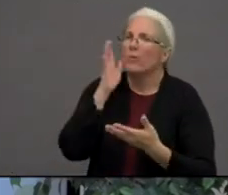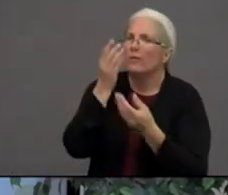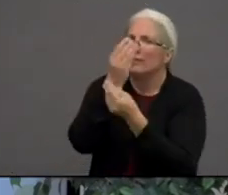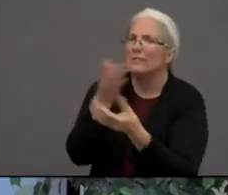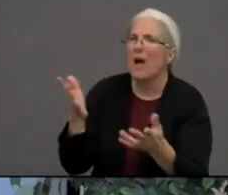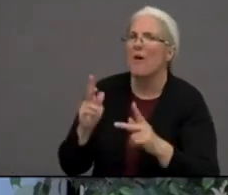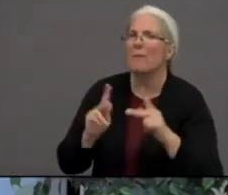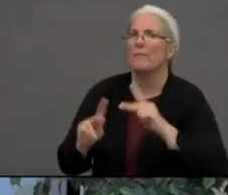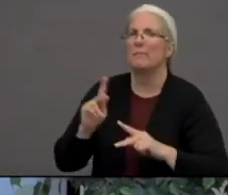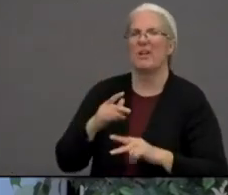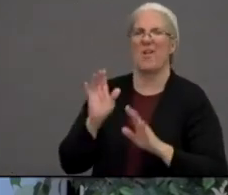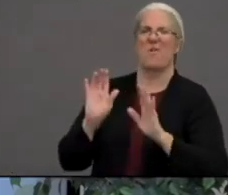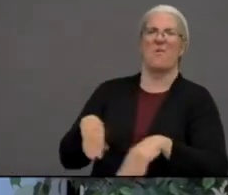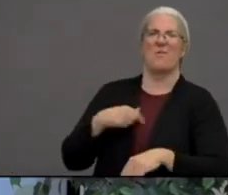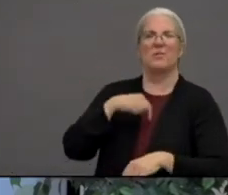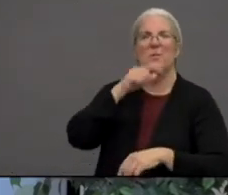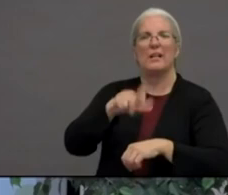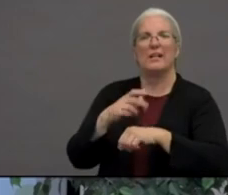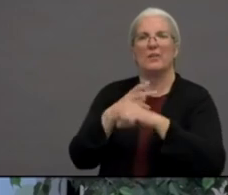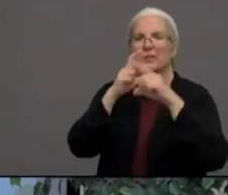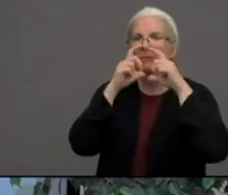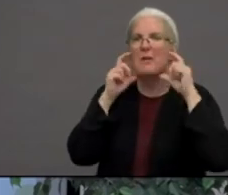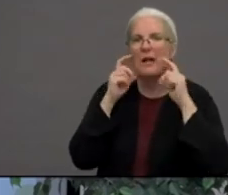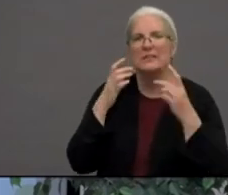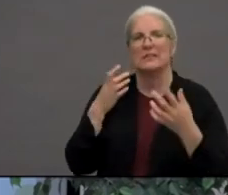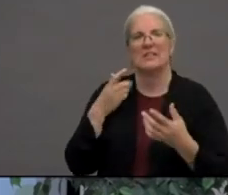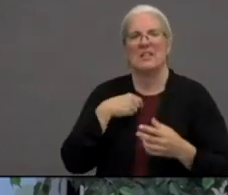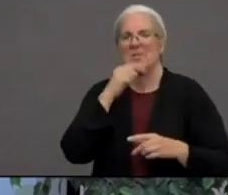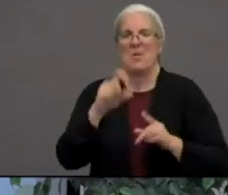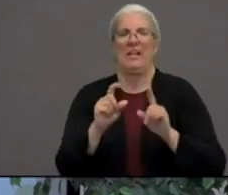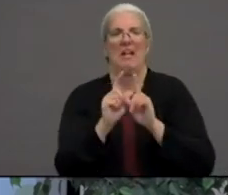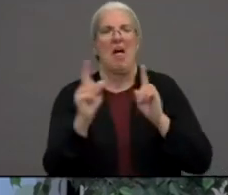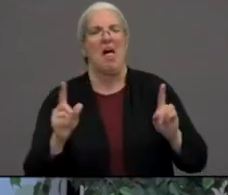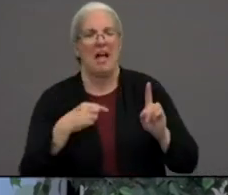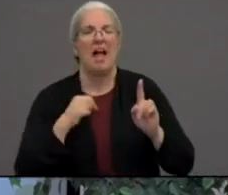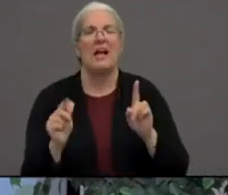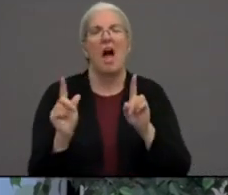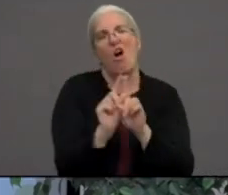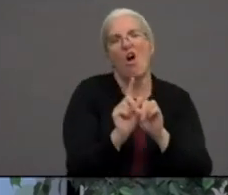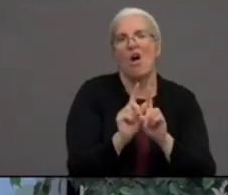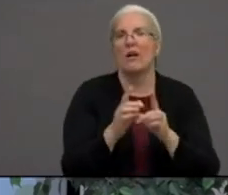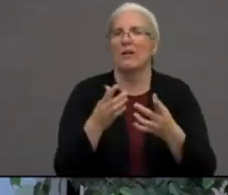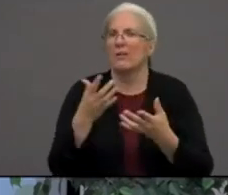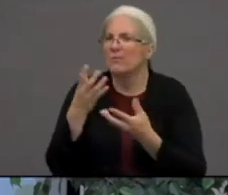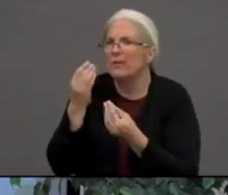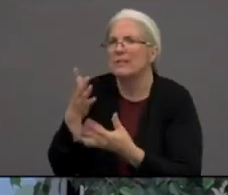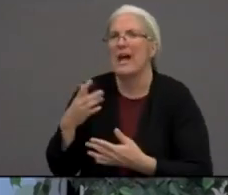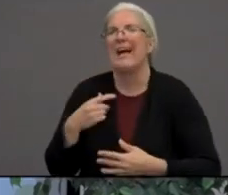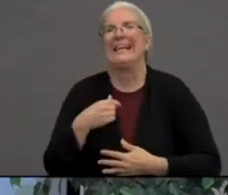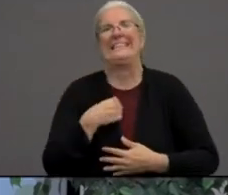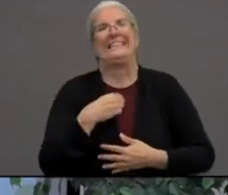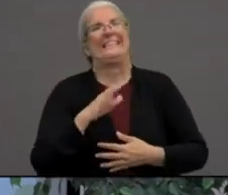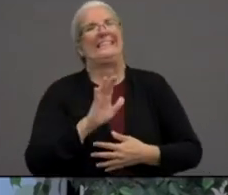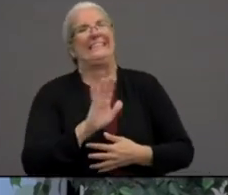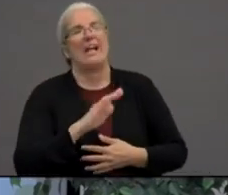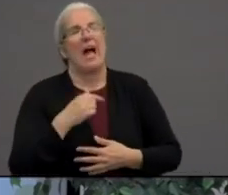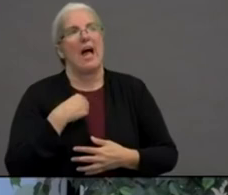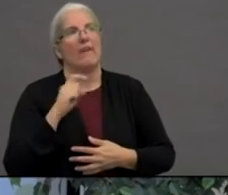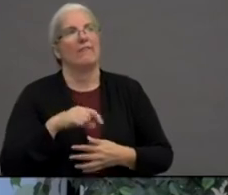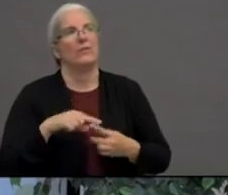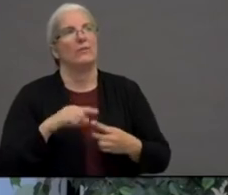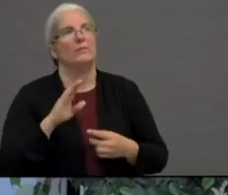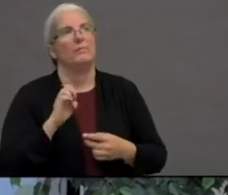apart. It's not going to happen to me. Yeah, I have to remain PG on this one. But it shouldn't be politicized.